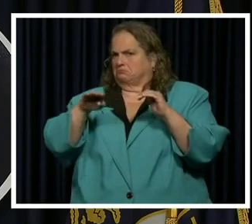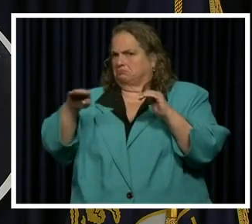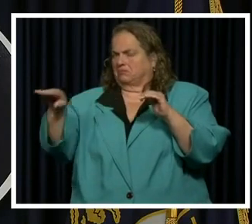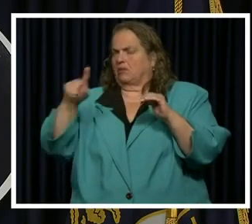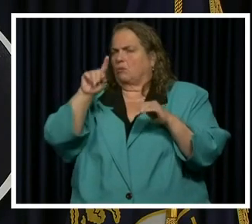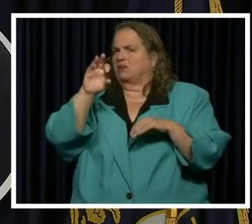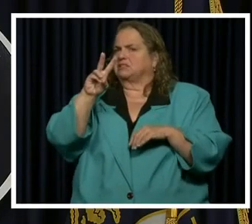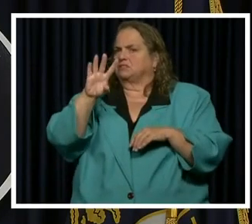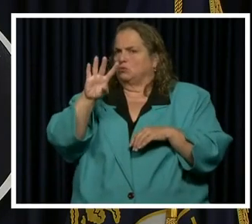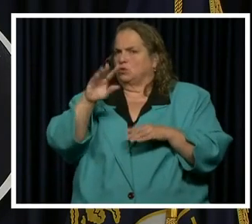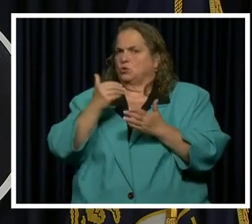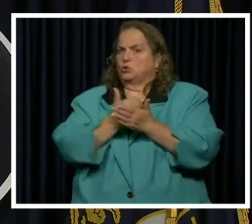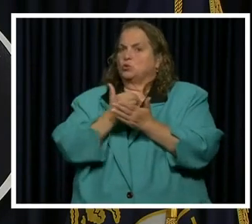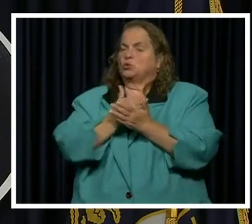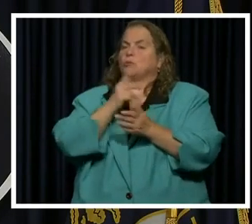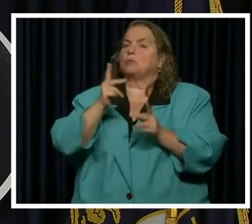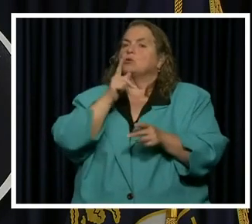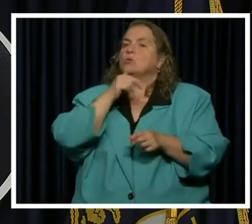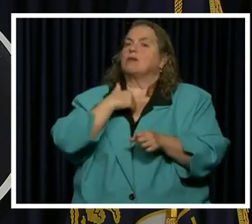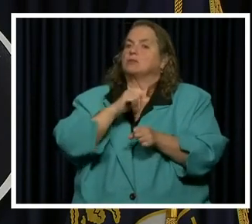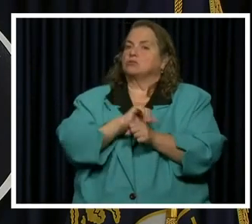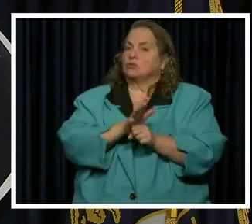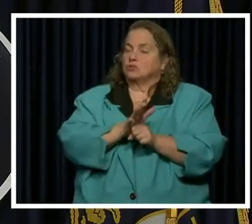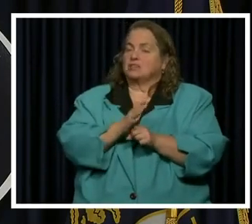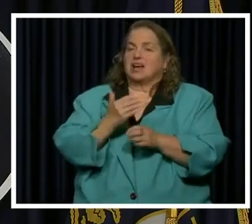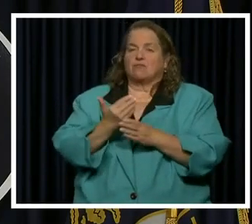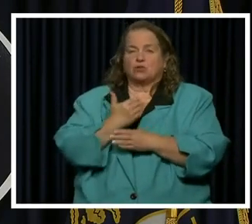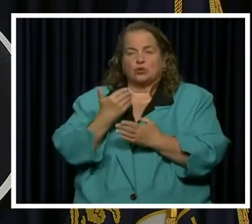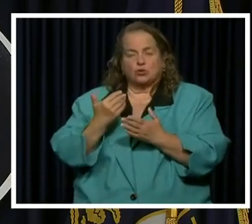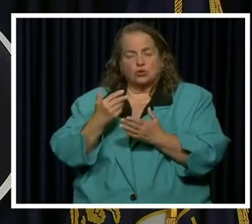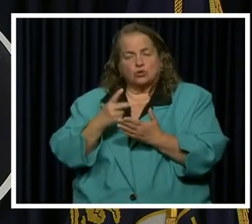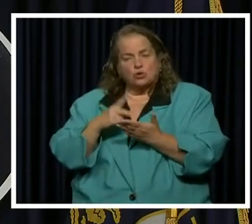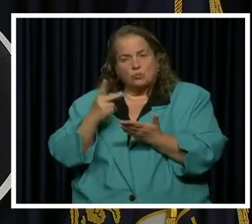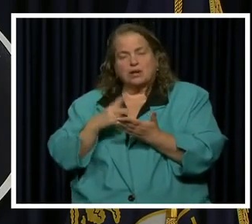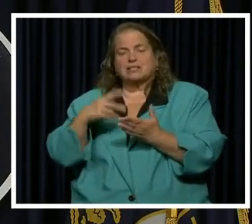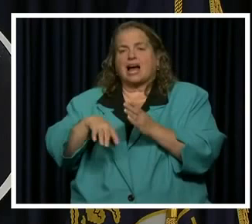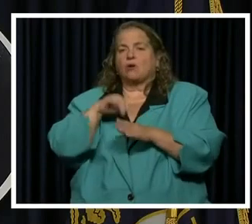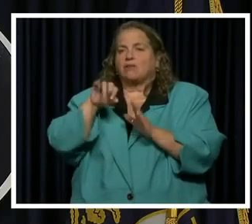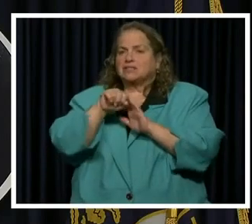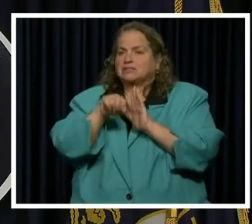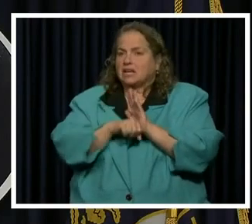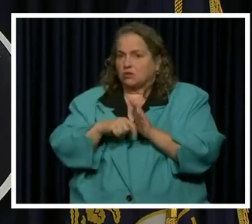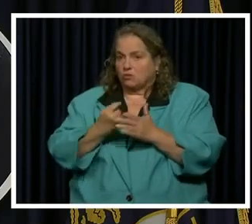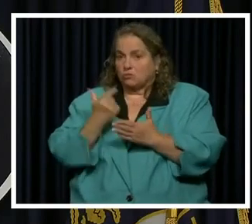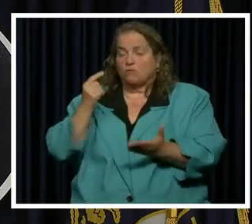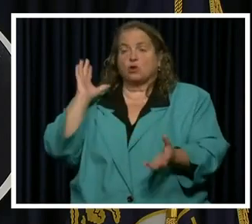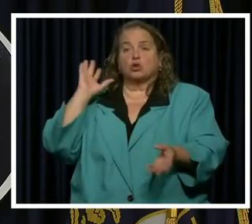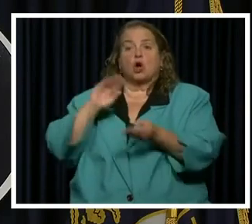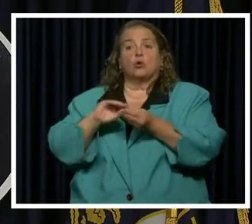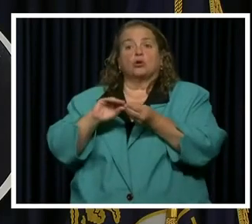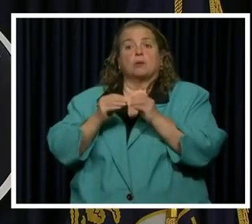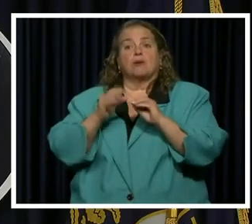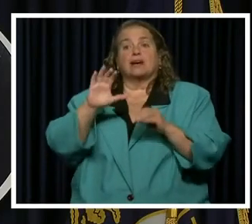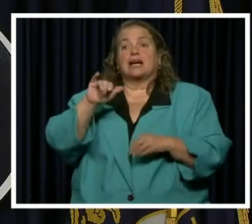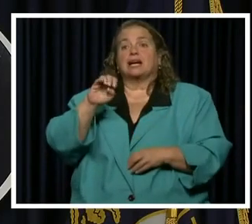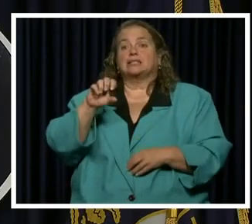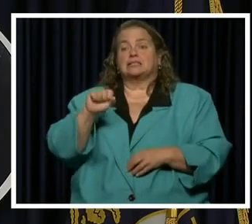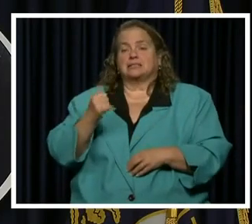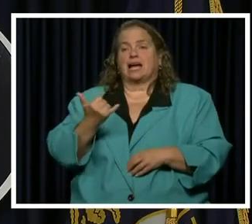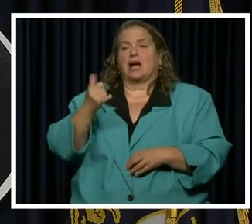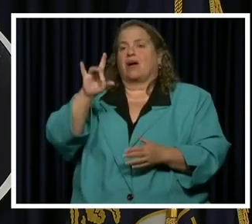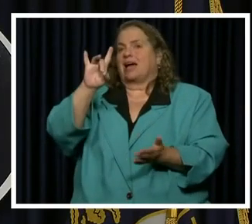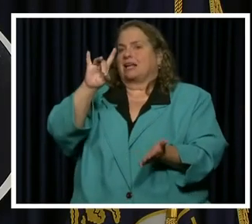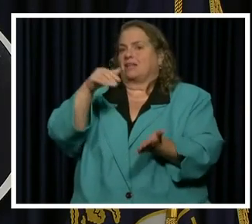and after the last several days, duplicates, um, out of state folks are removed. It brings our total number of cases to